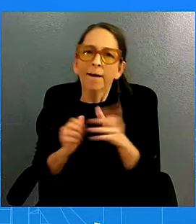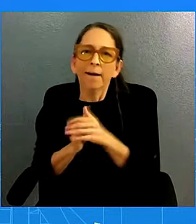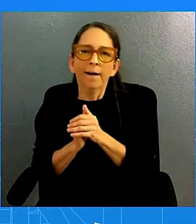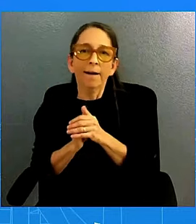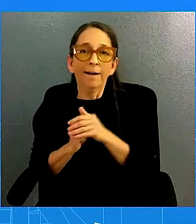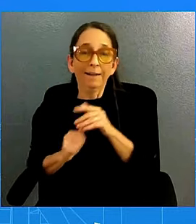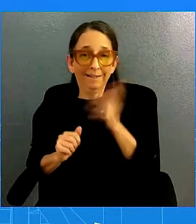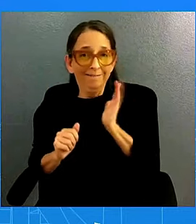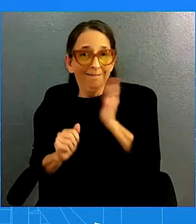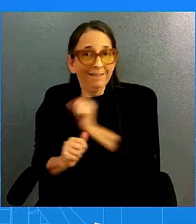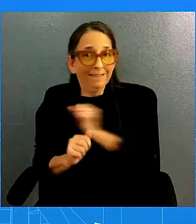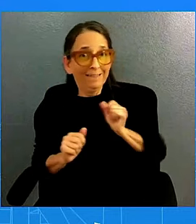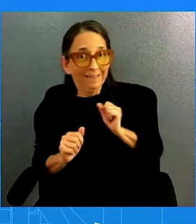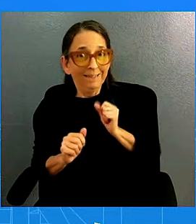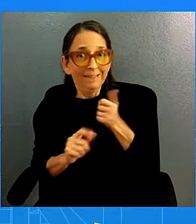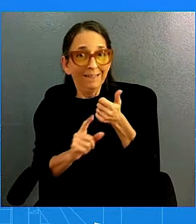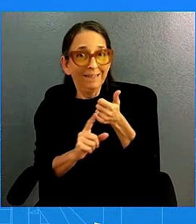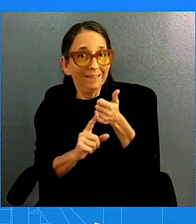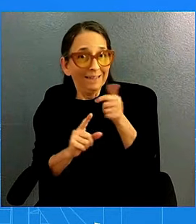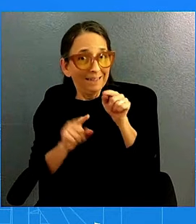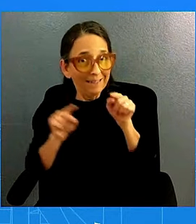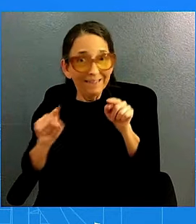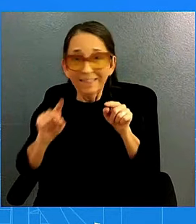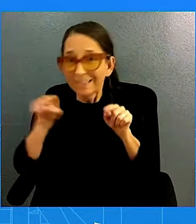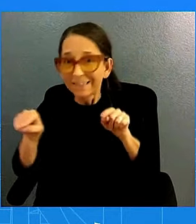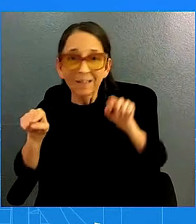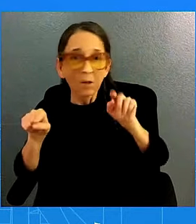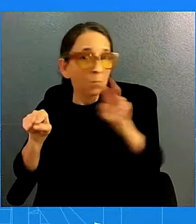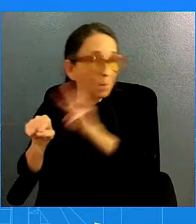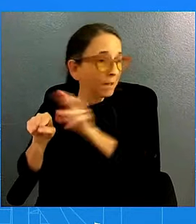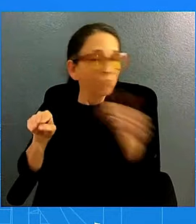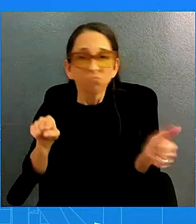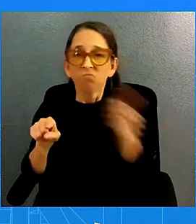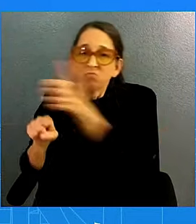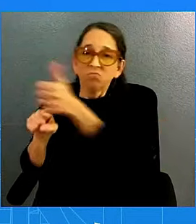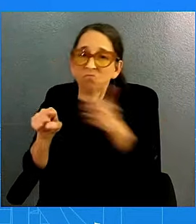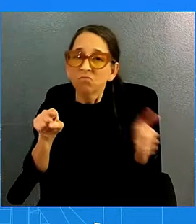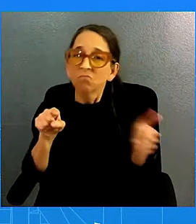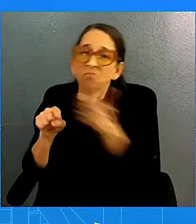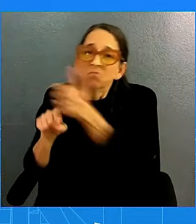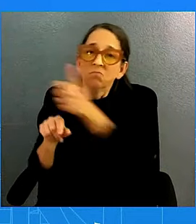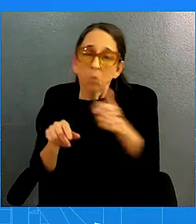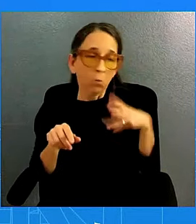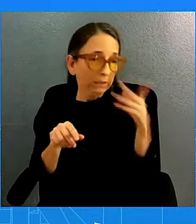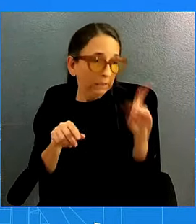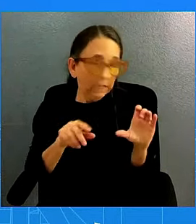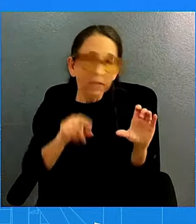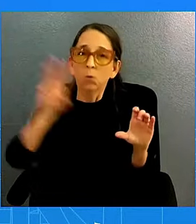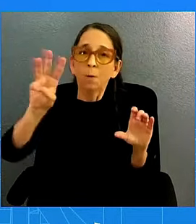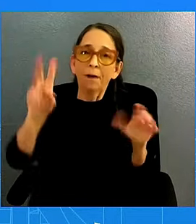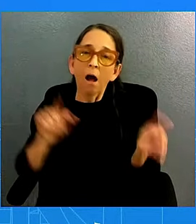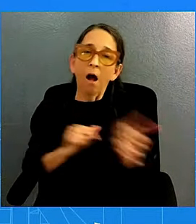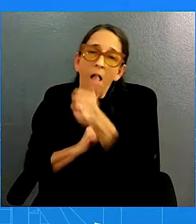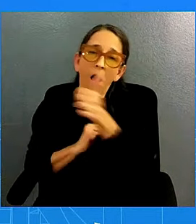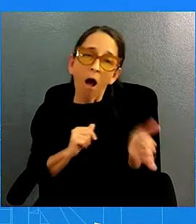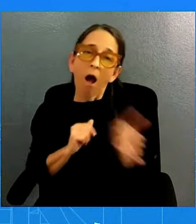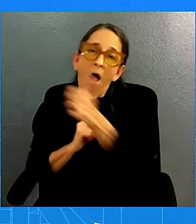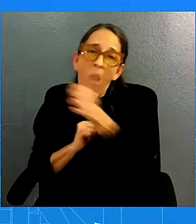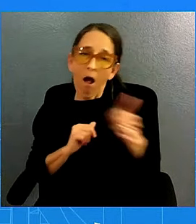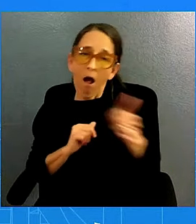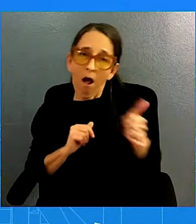he was a Senator, raising his boys. And so, you know, this is what you see from this President when he goes to Wilmington.